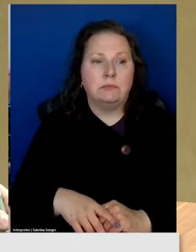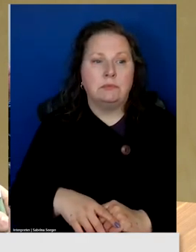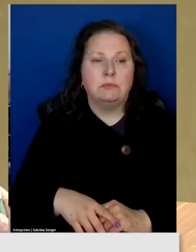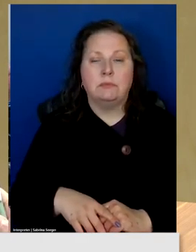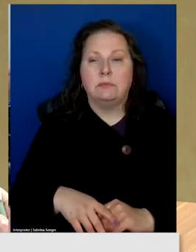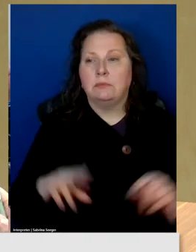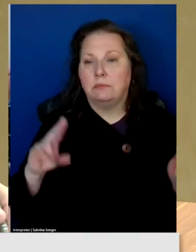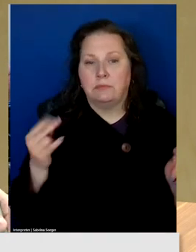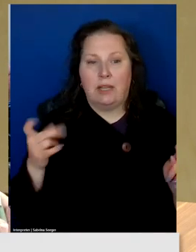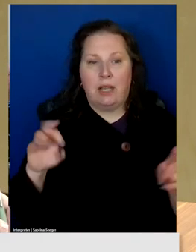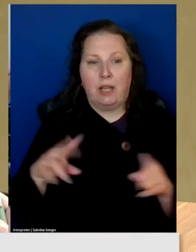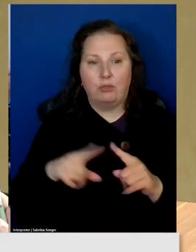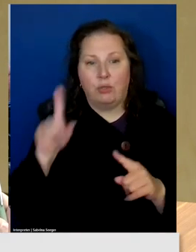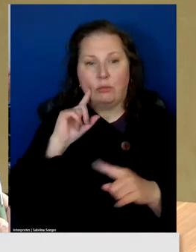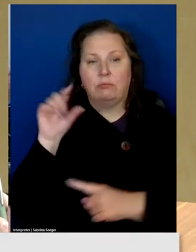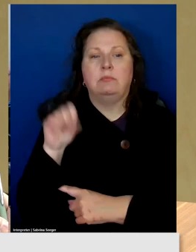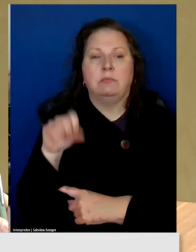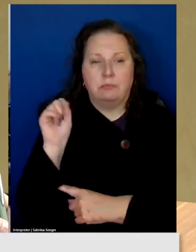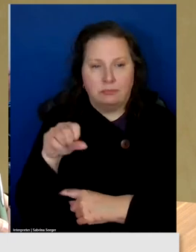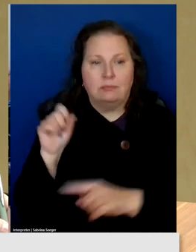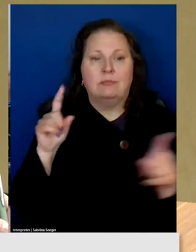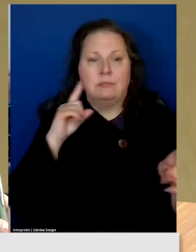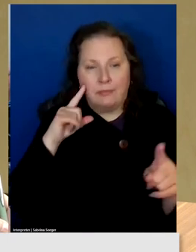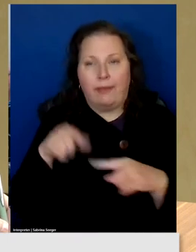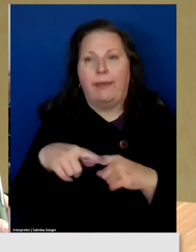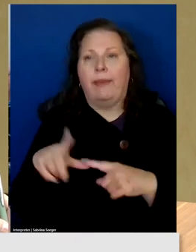Hunter nodding in agreement. Um,